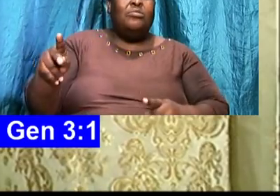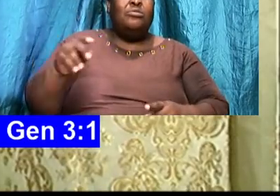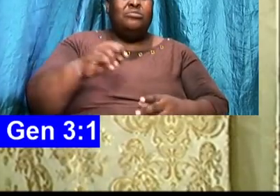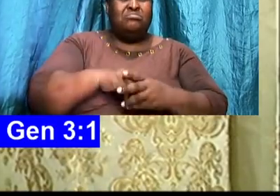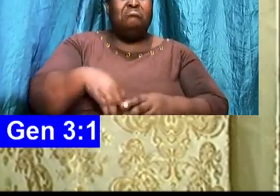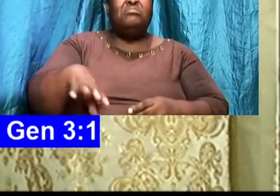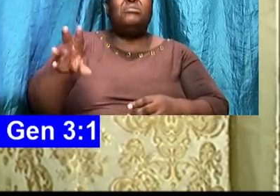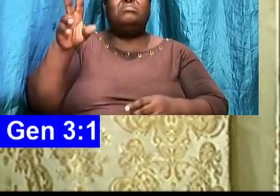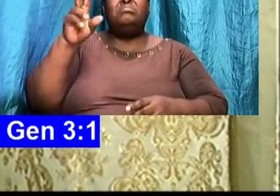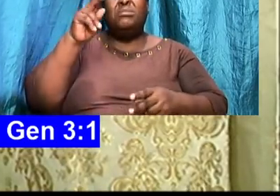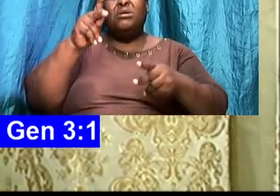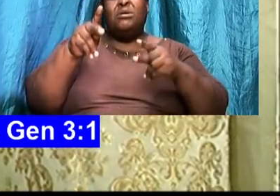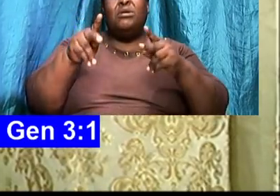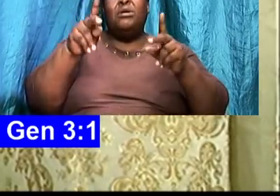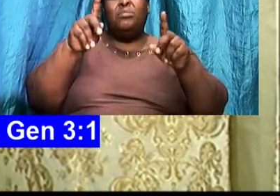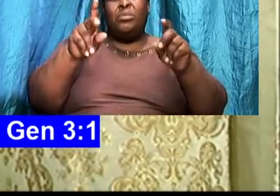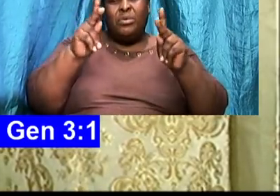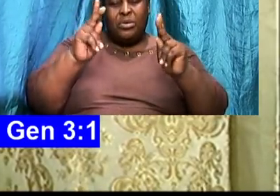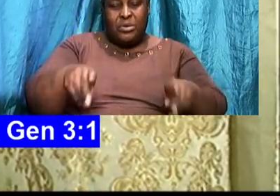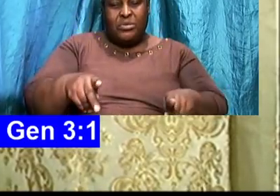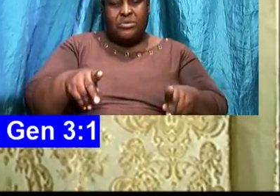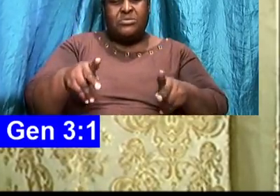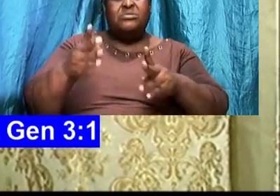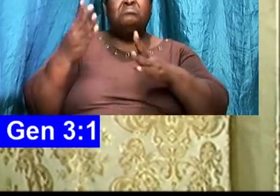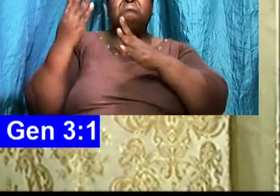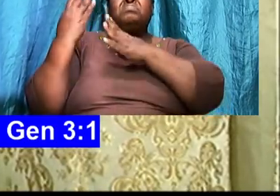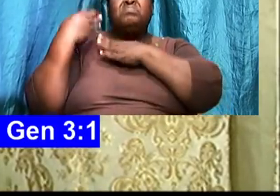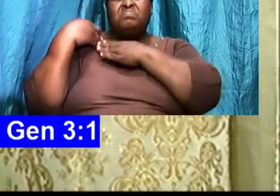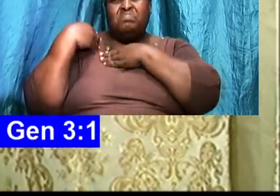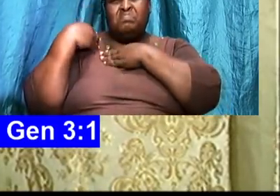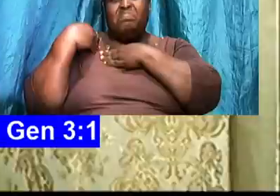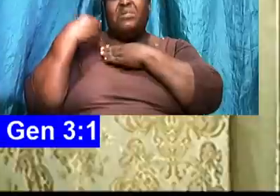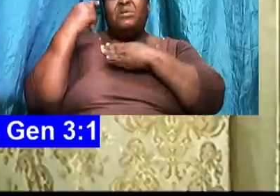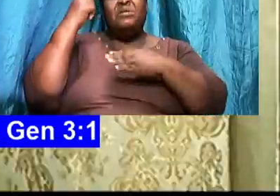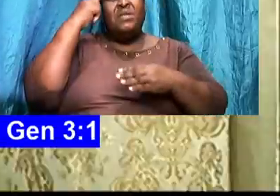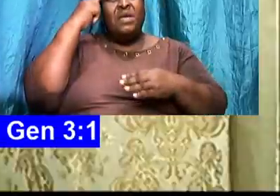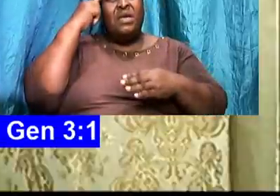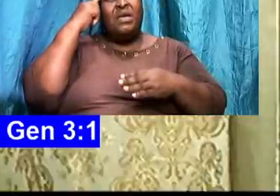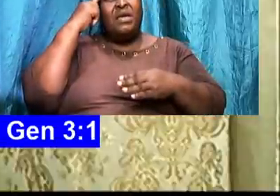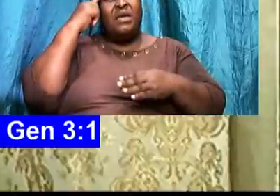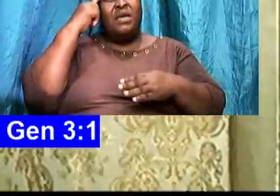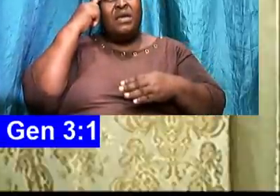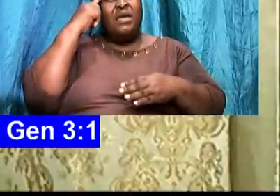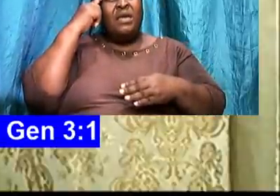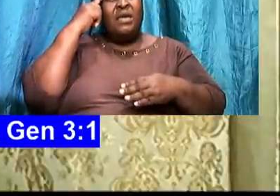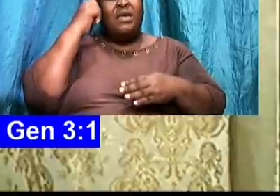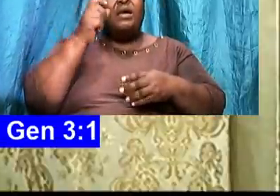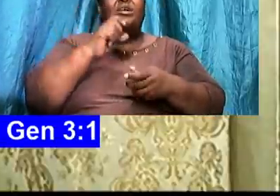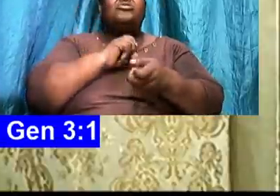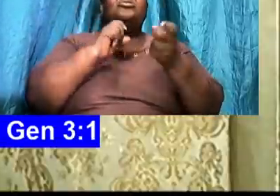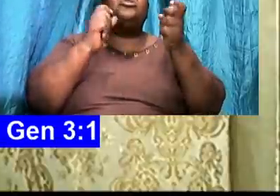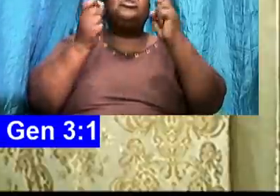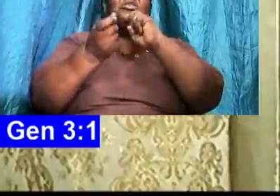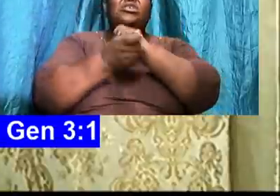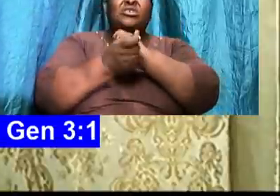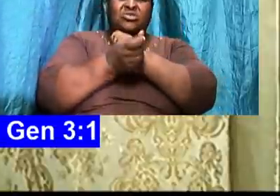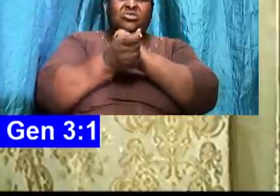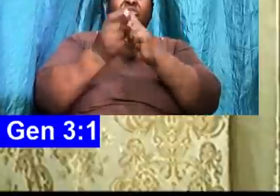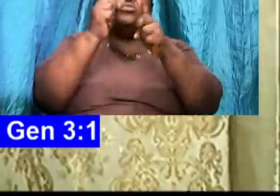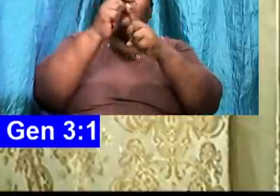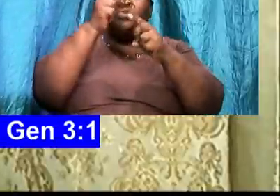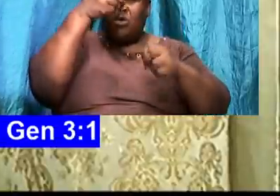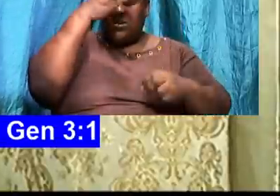Have accepted. Reasoning thought. In their own. Will. By their own. And,